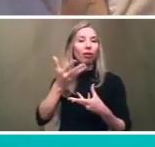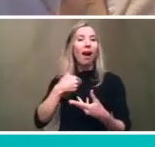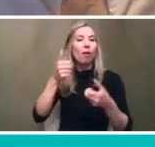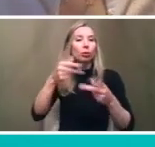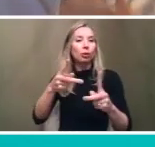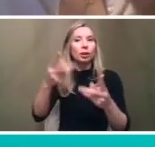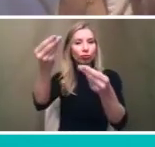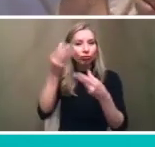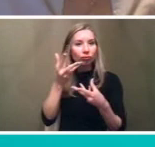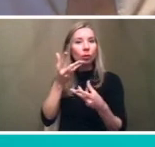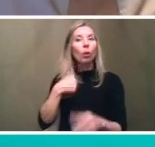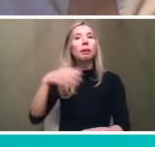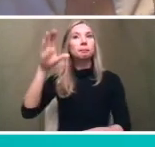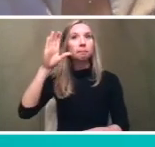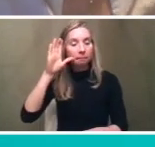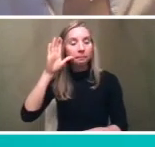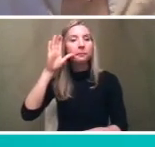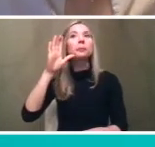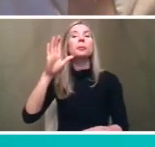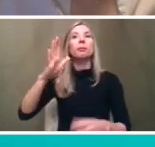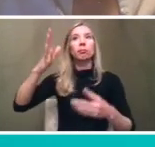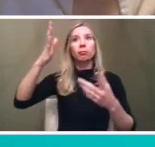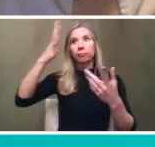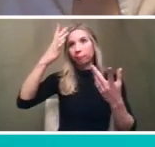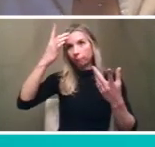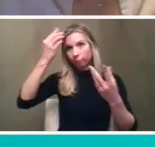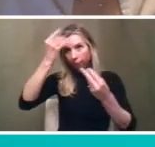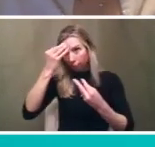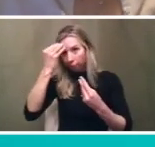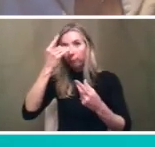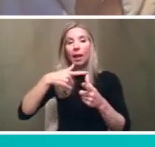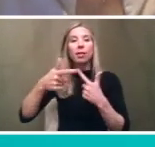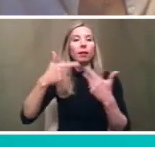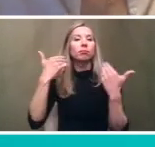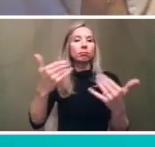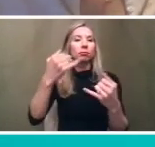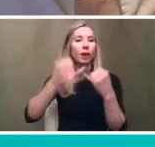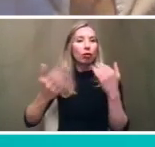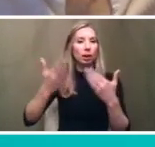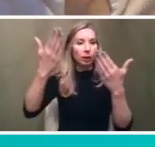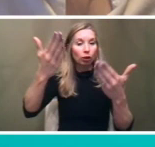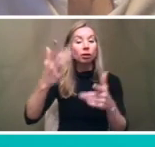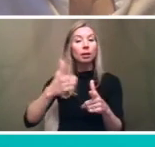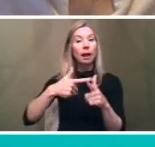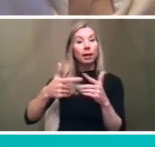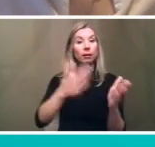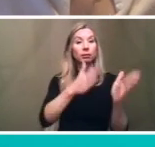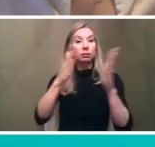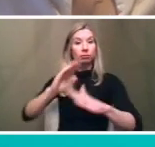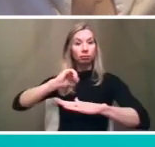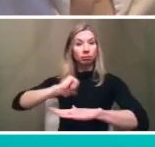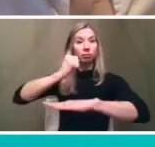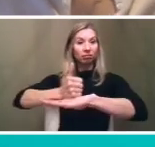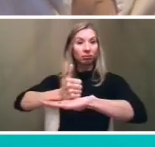and that we will listen to that and take that into consideration as we make final recommendations and then moving in into implementation again this could be